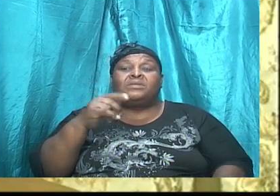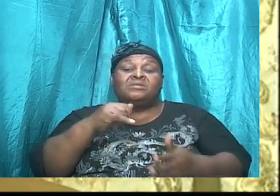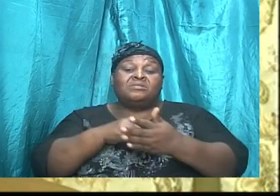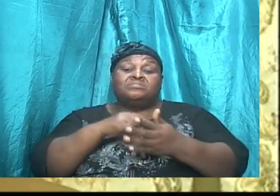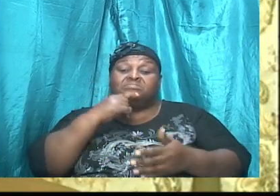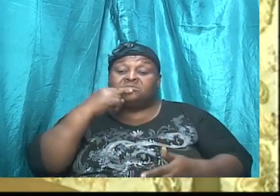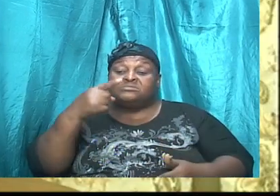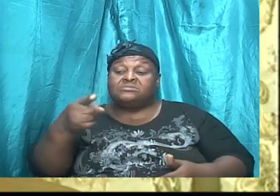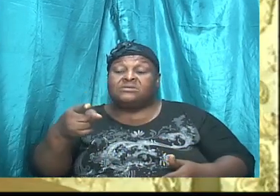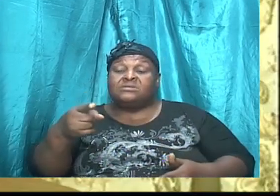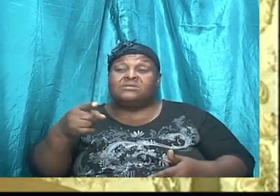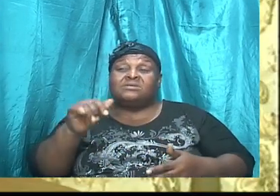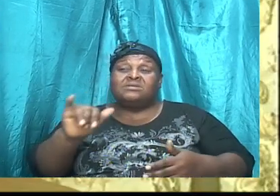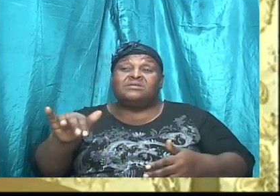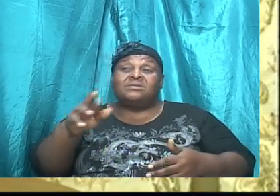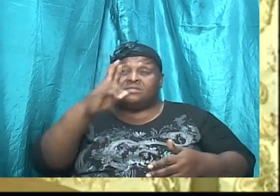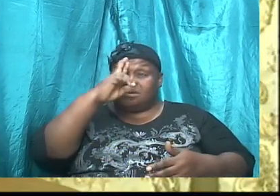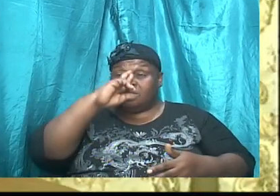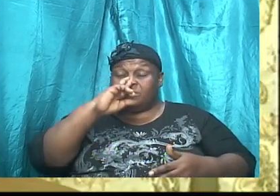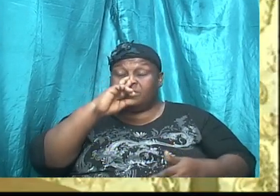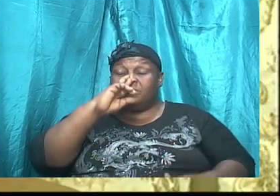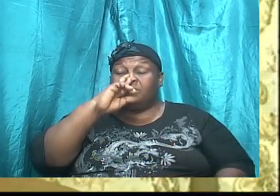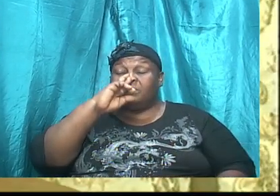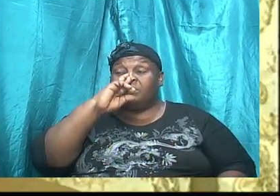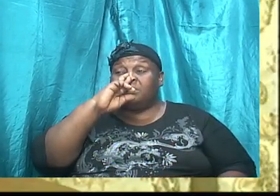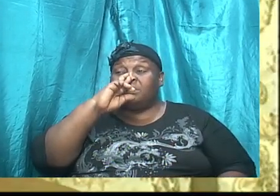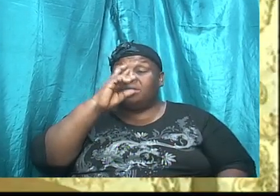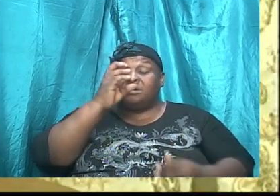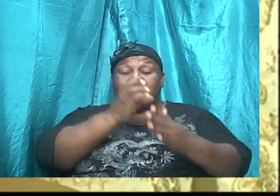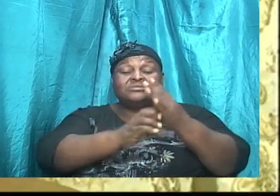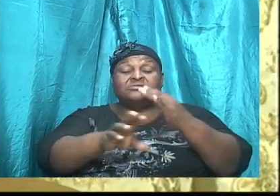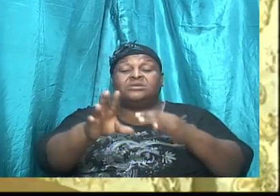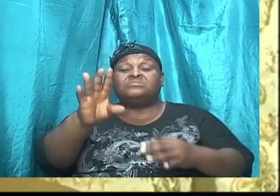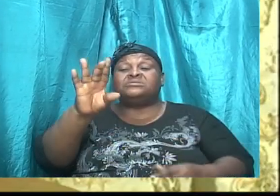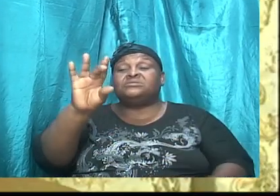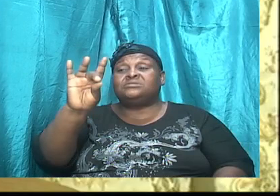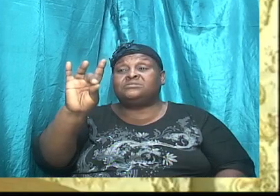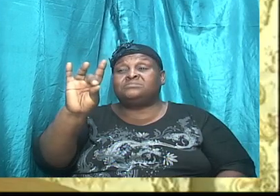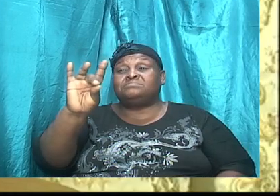that Romans chapter 8